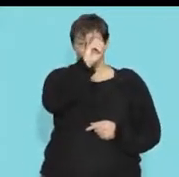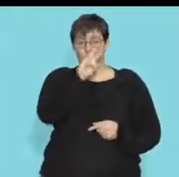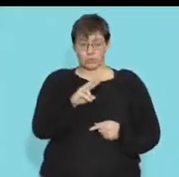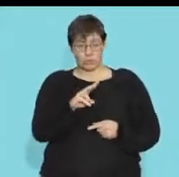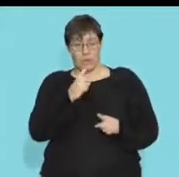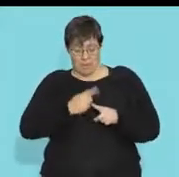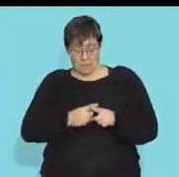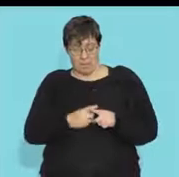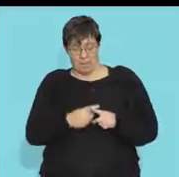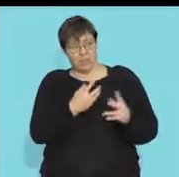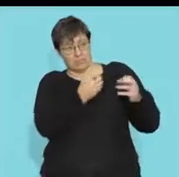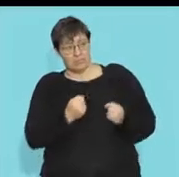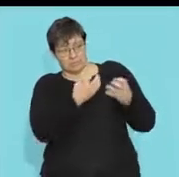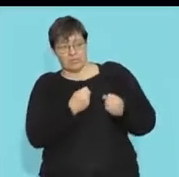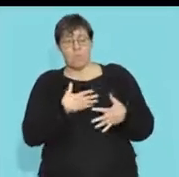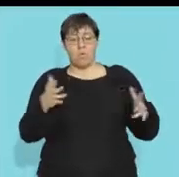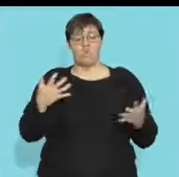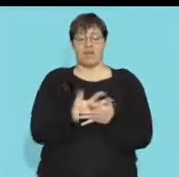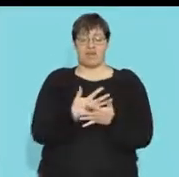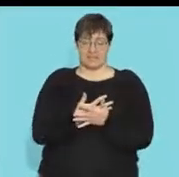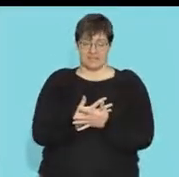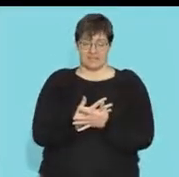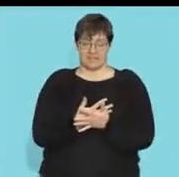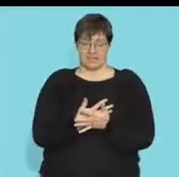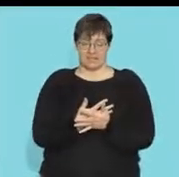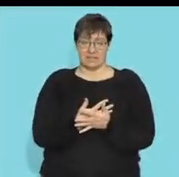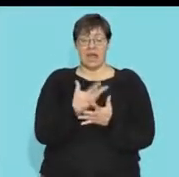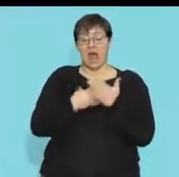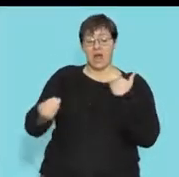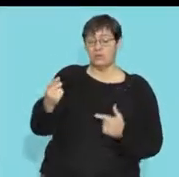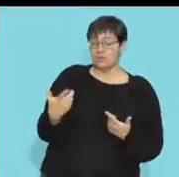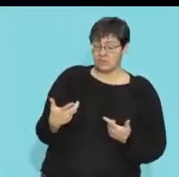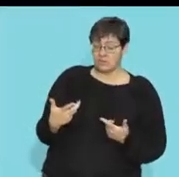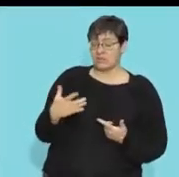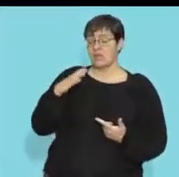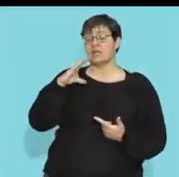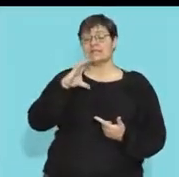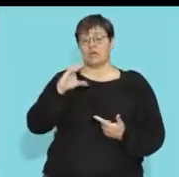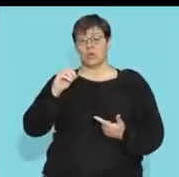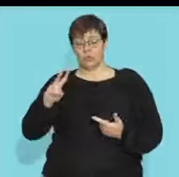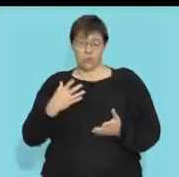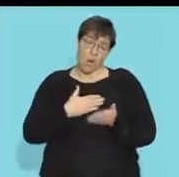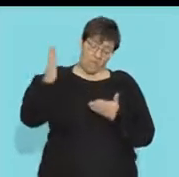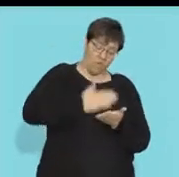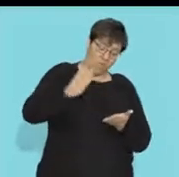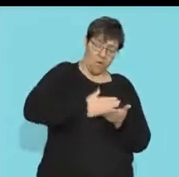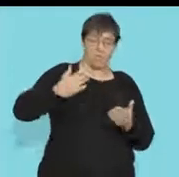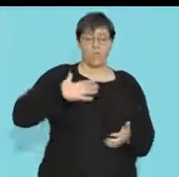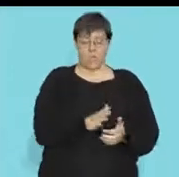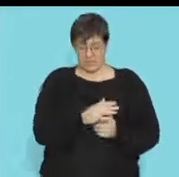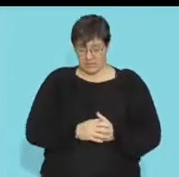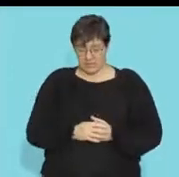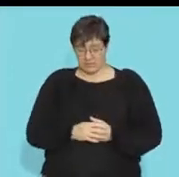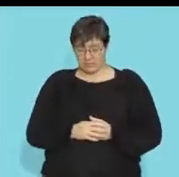get oxygen into my body quicker and what am i going to get out i want to get the carbon dioxide